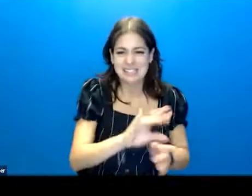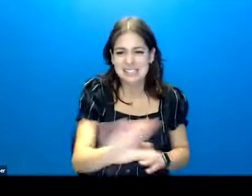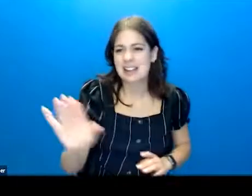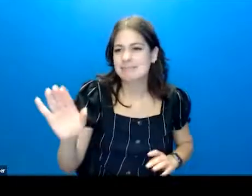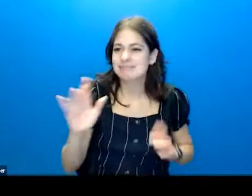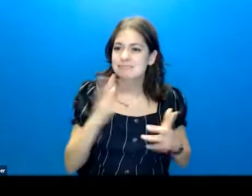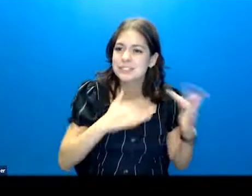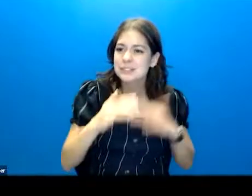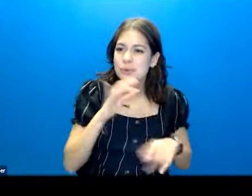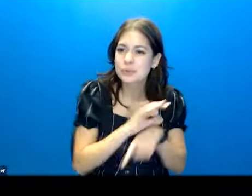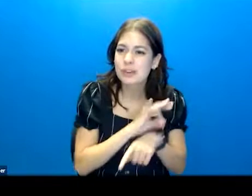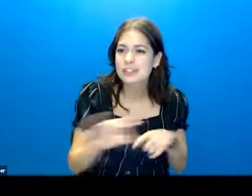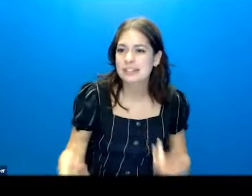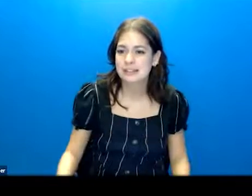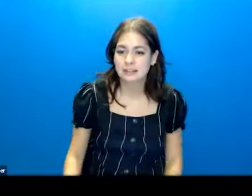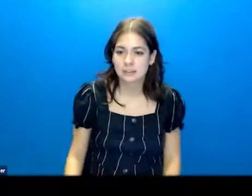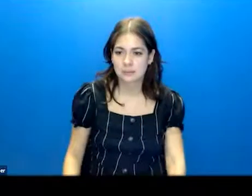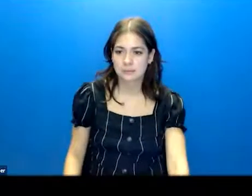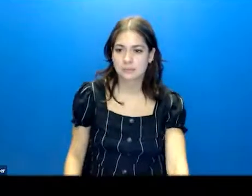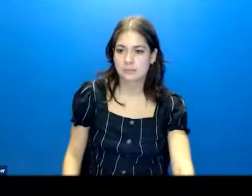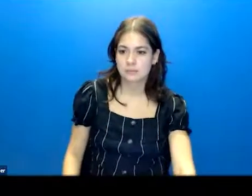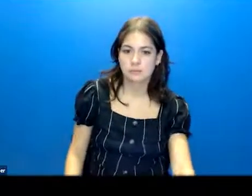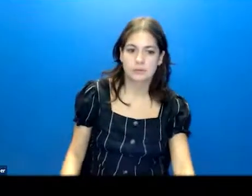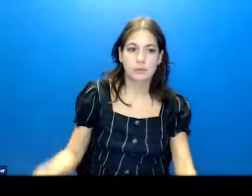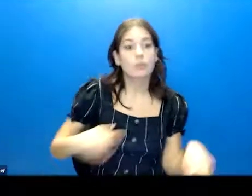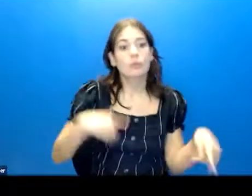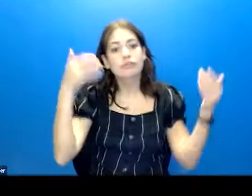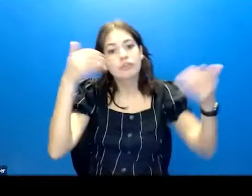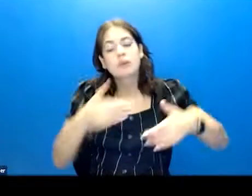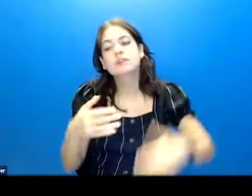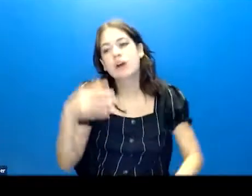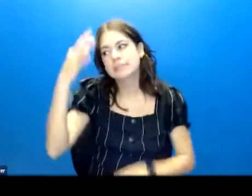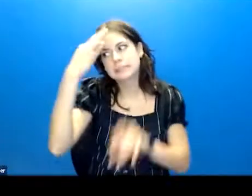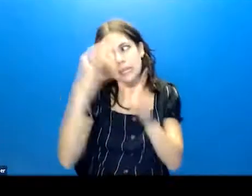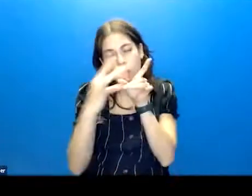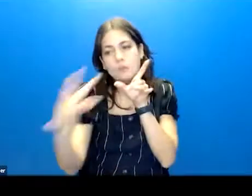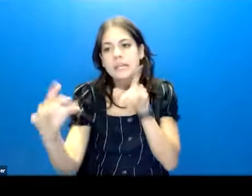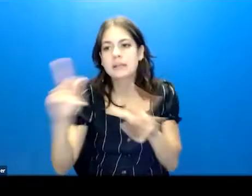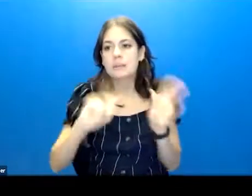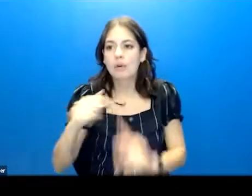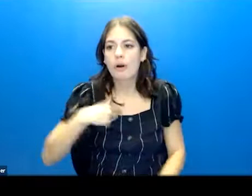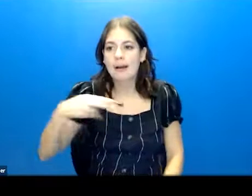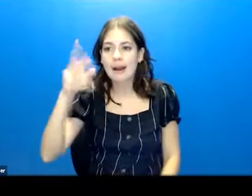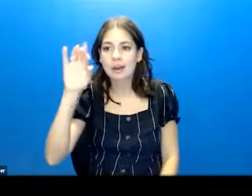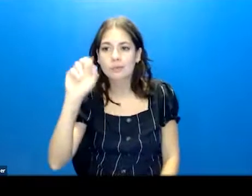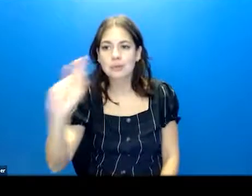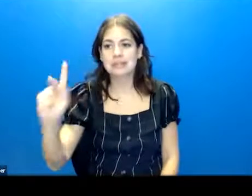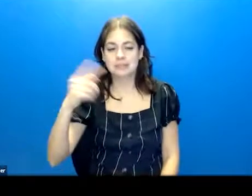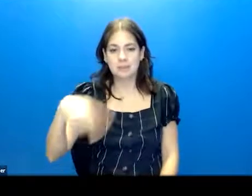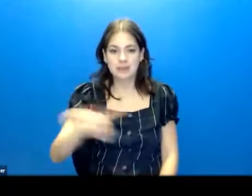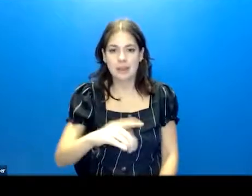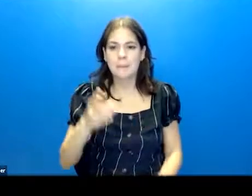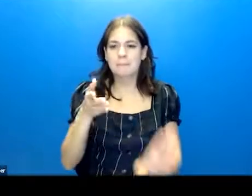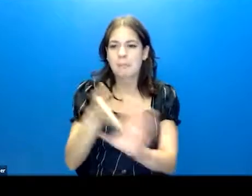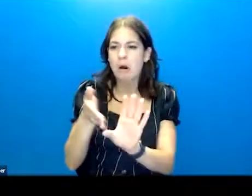functioning piece. When we focus on psychosis, individuals are at higher risk when they are bothered